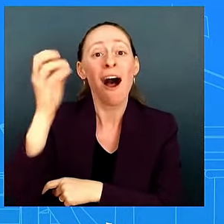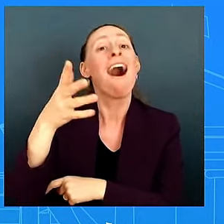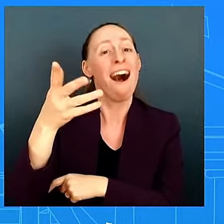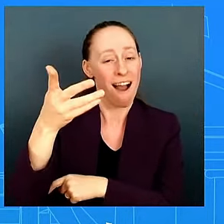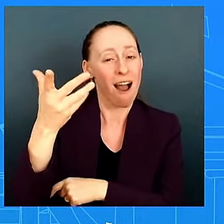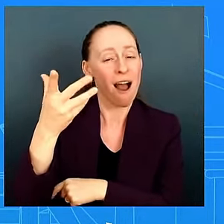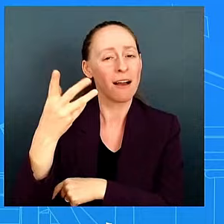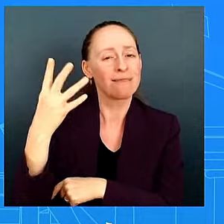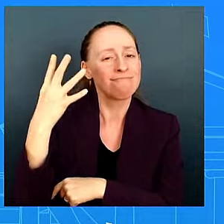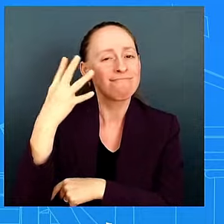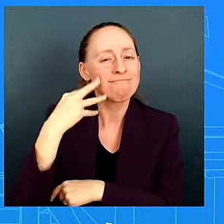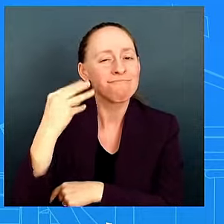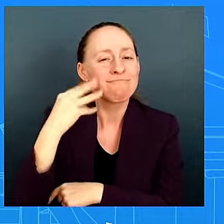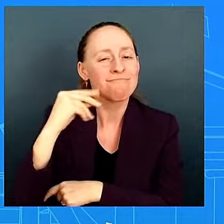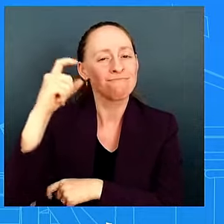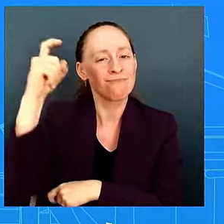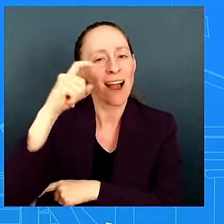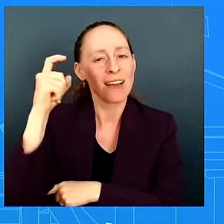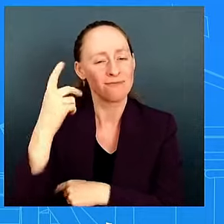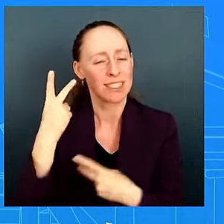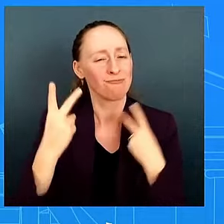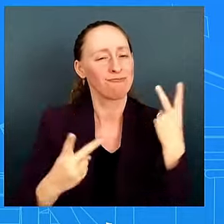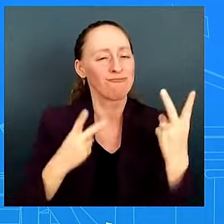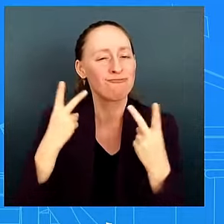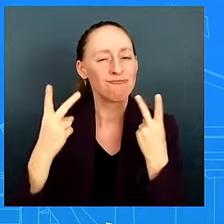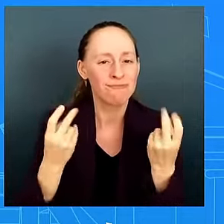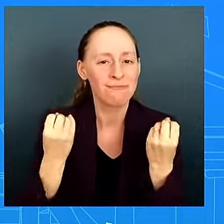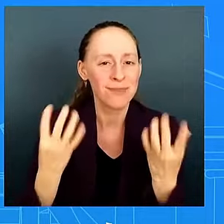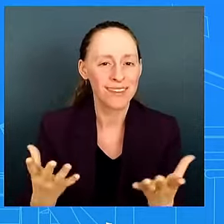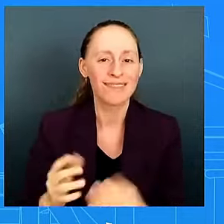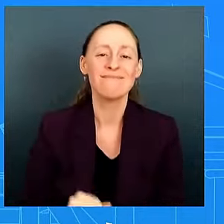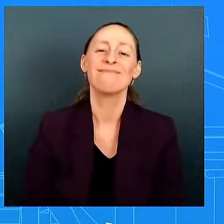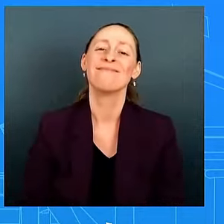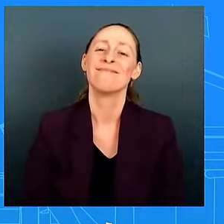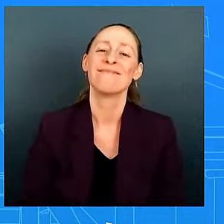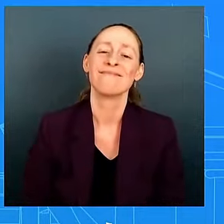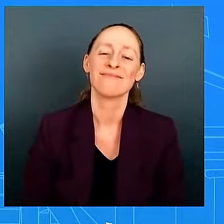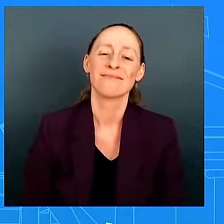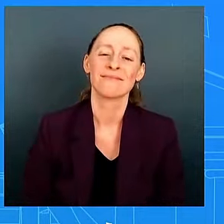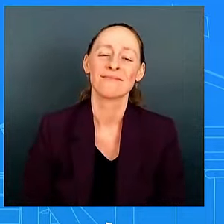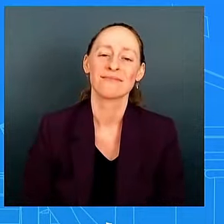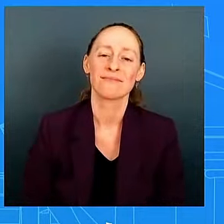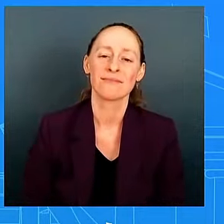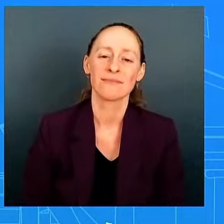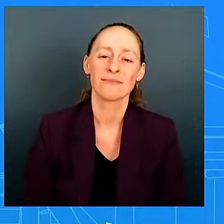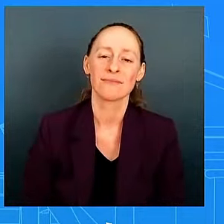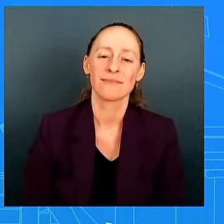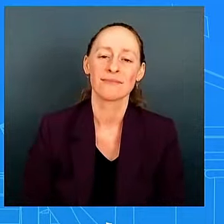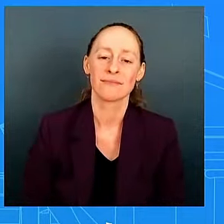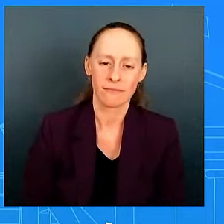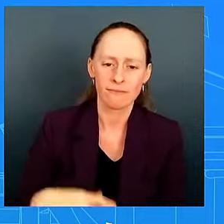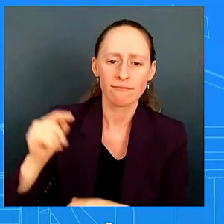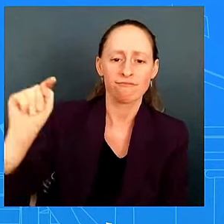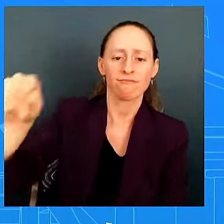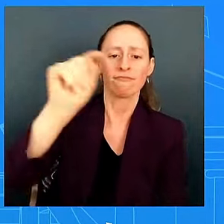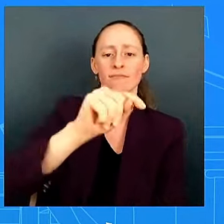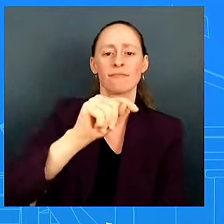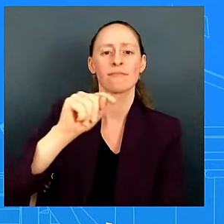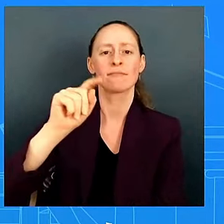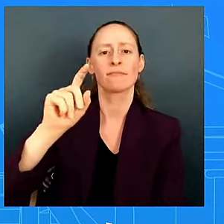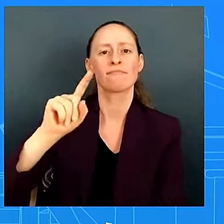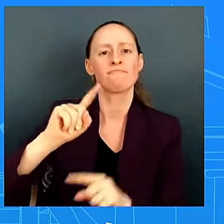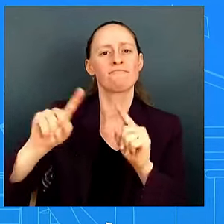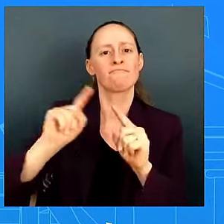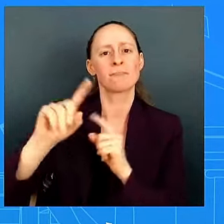we've seen some real anger expressed by donors and democratic officials sort of how you guys have handled the president um